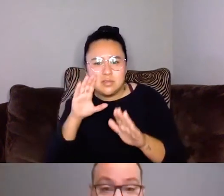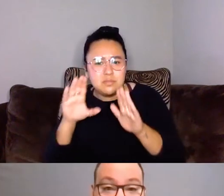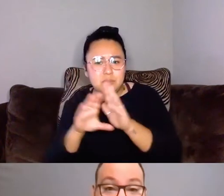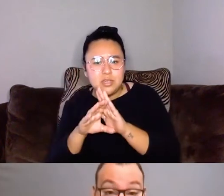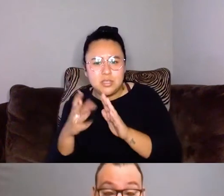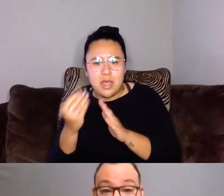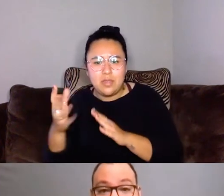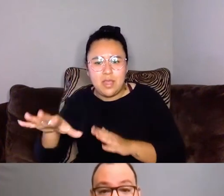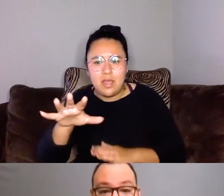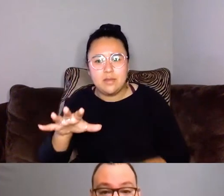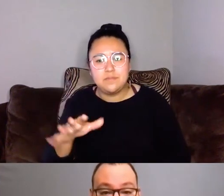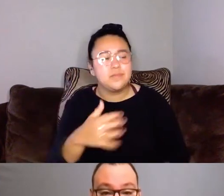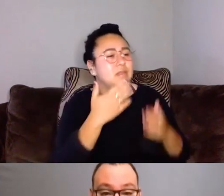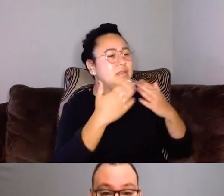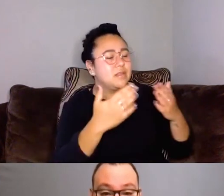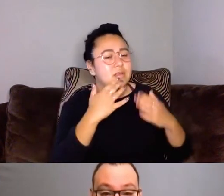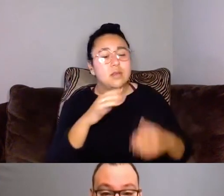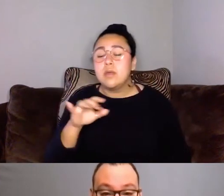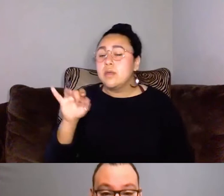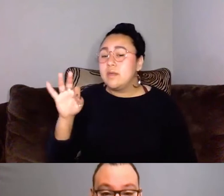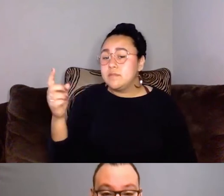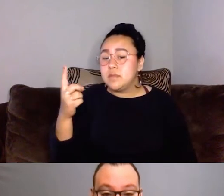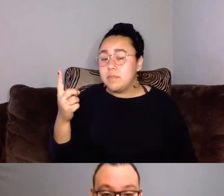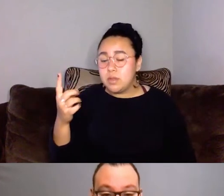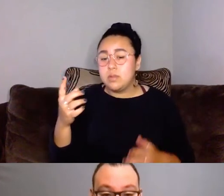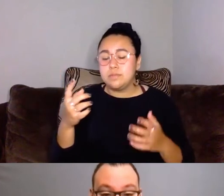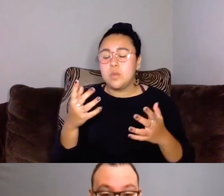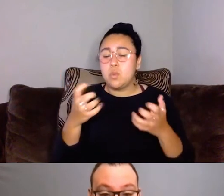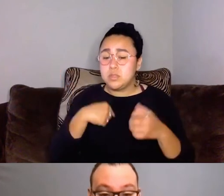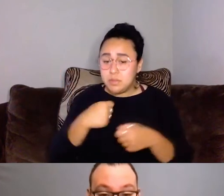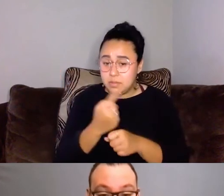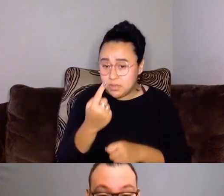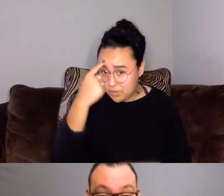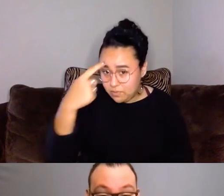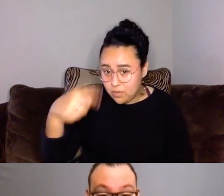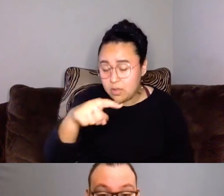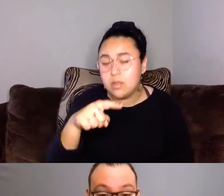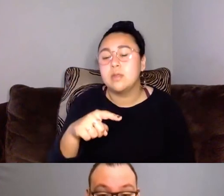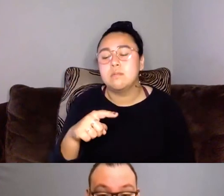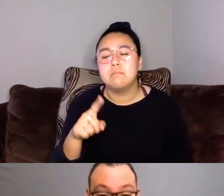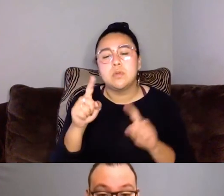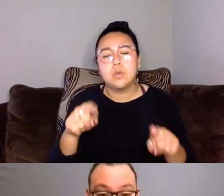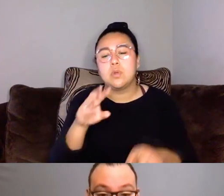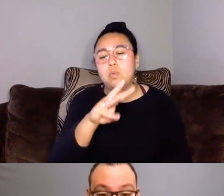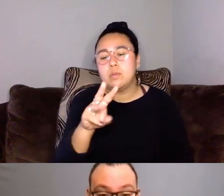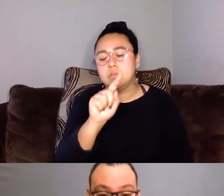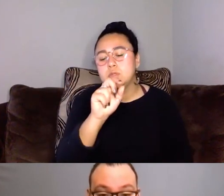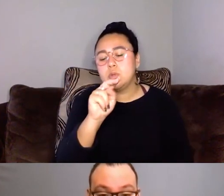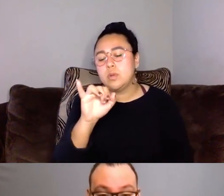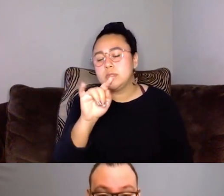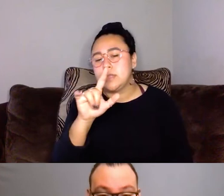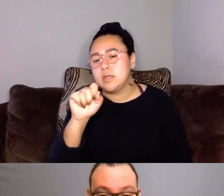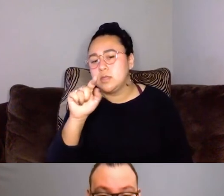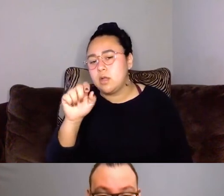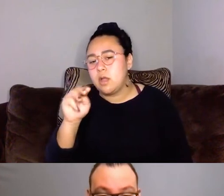Um, if somebody wants me to make something for them, they can, uh, go to my website, TonyTales.com and inquire there